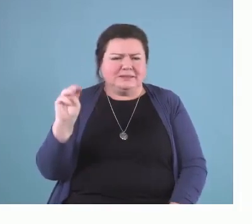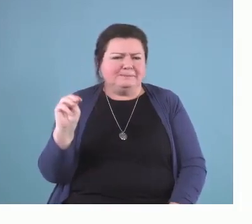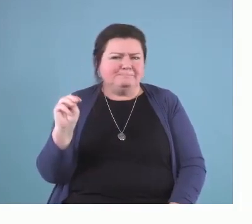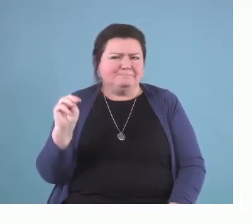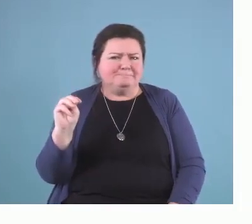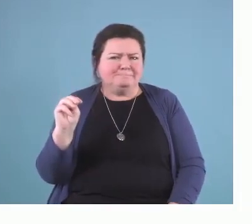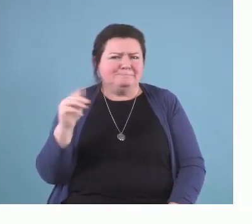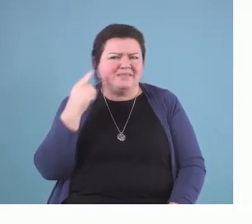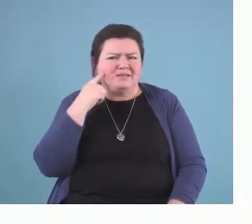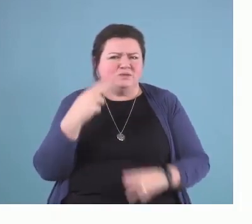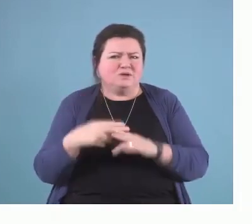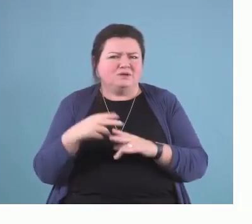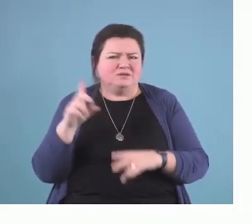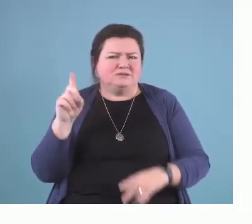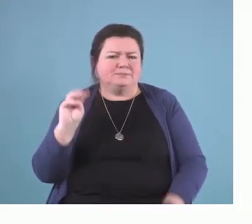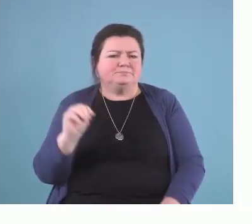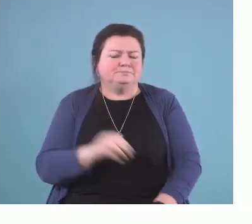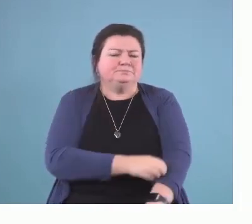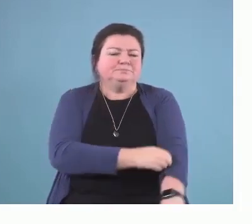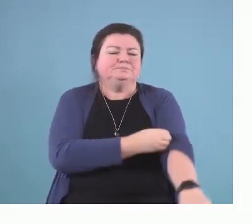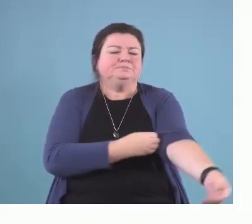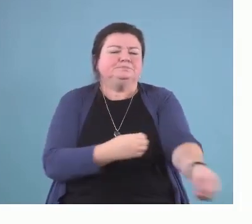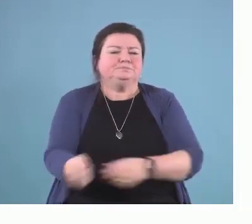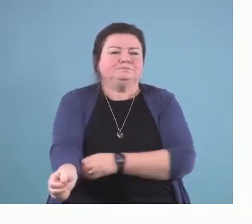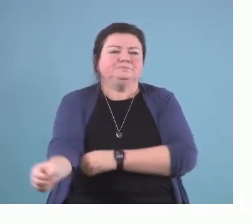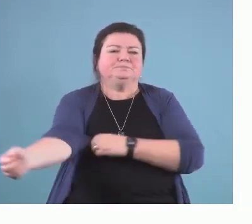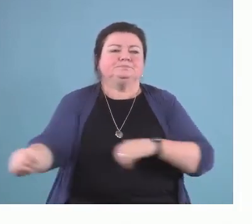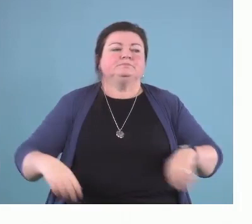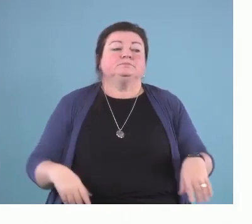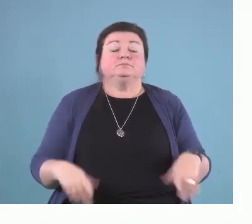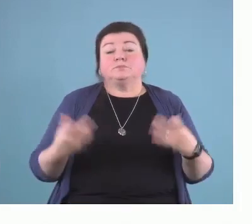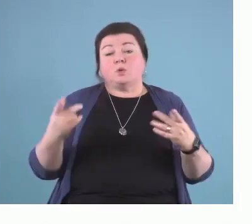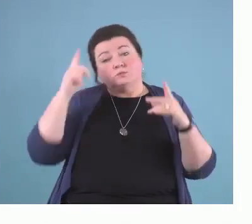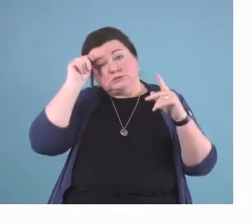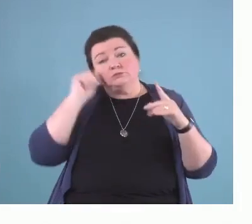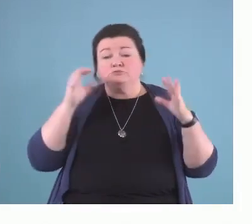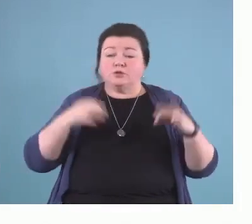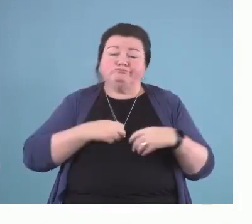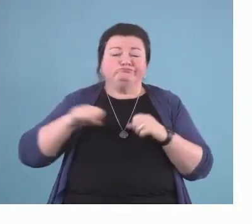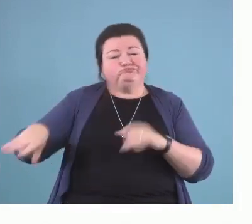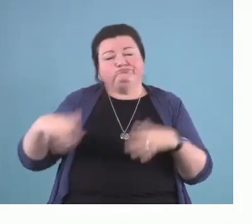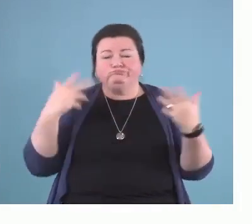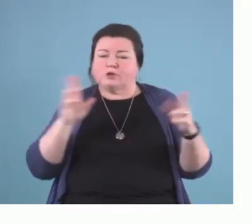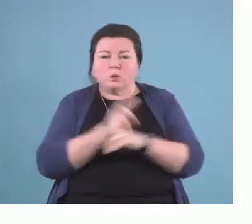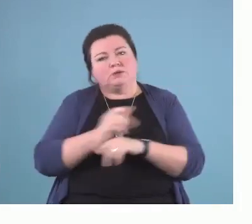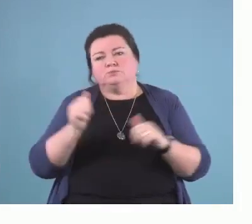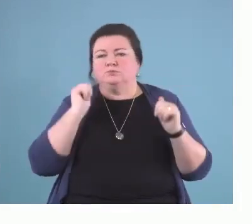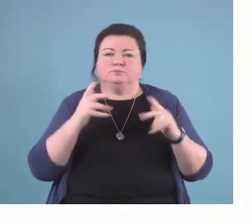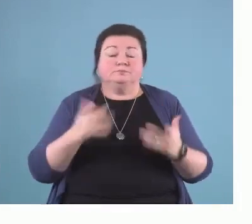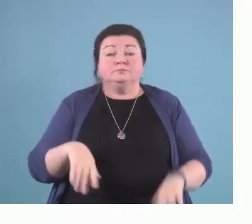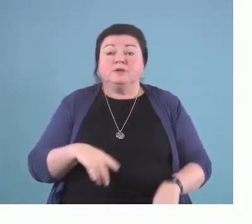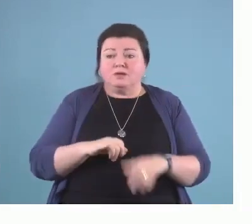Okay. So, they've decided they're not going to wear it anymore. And this is not an uncommon problem.